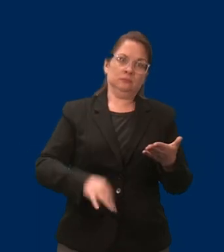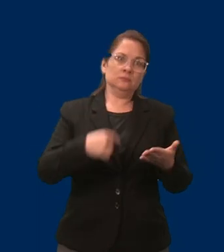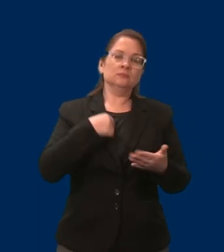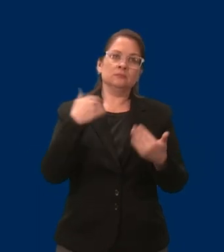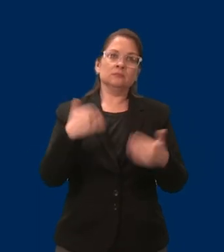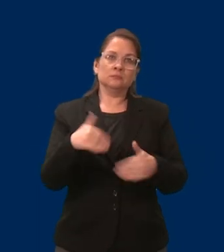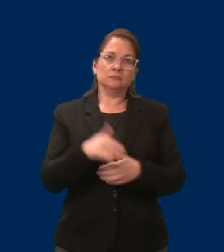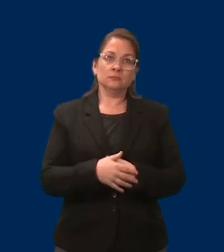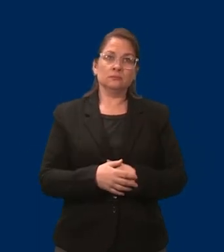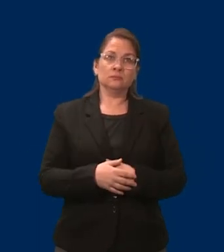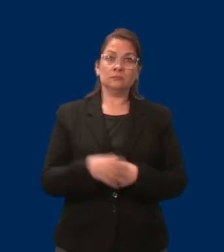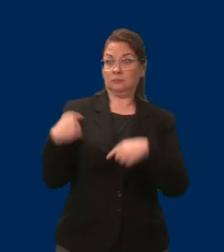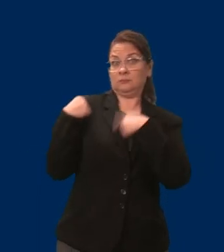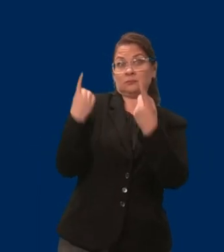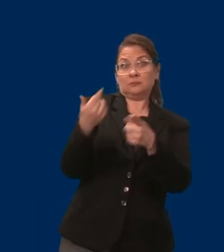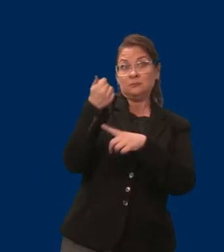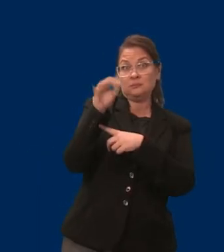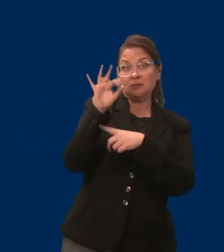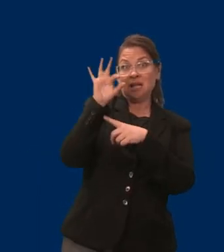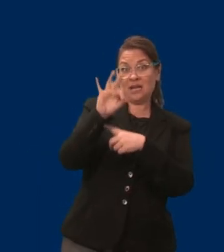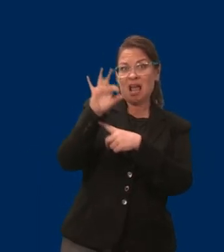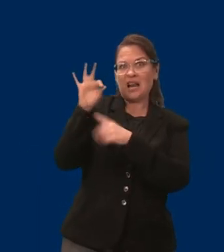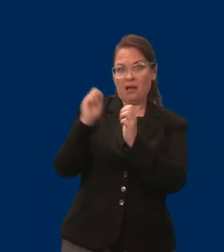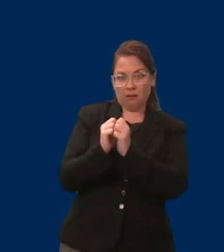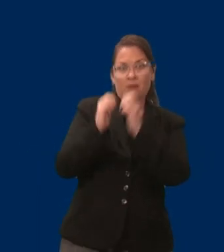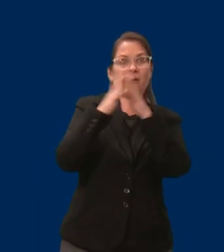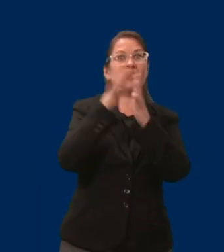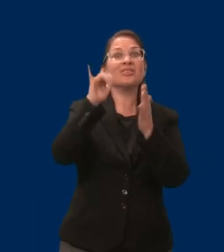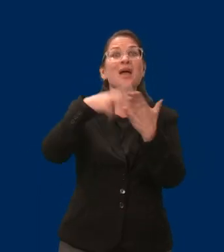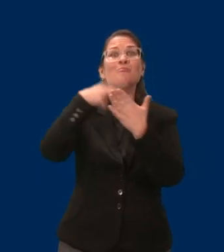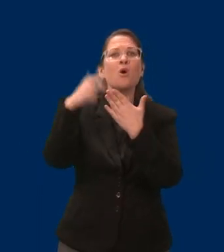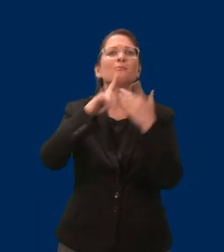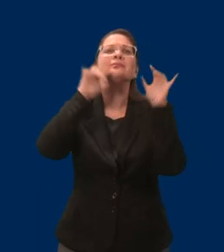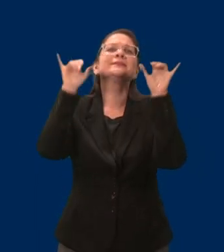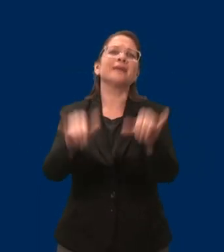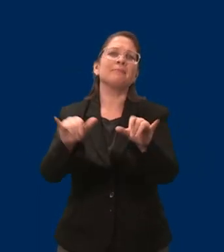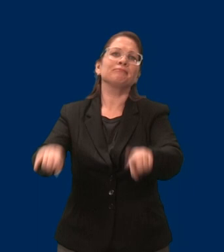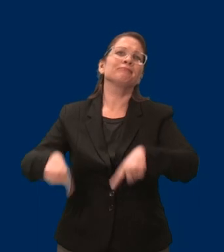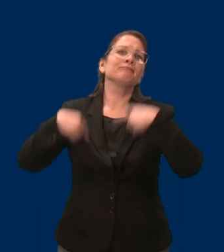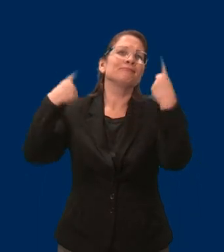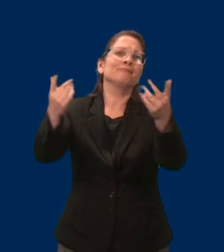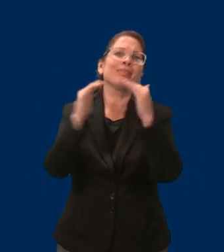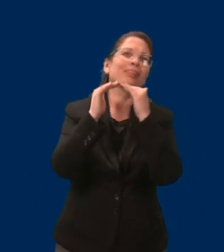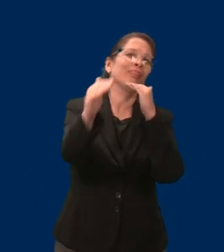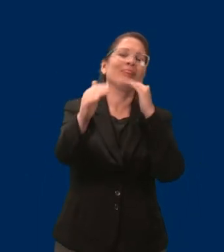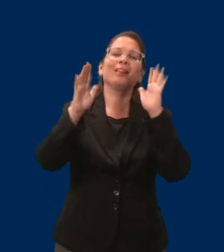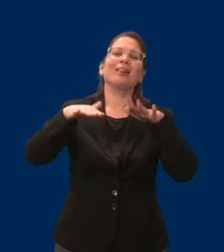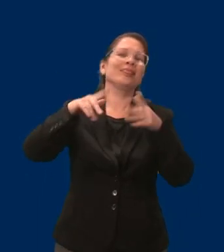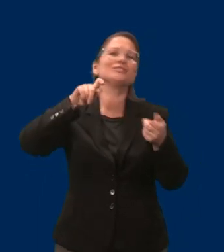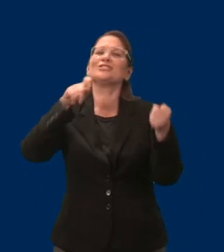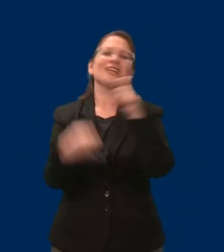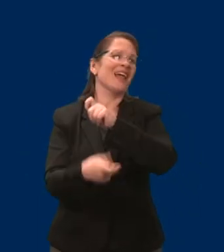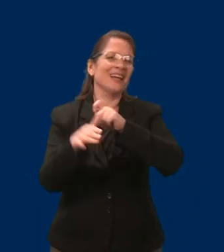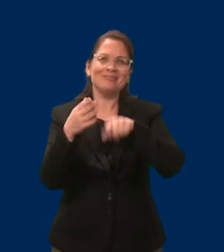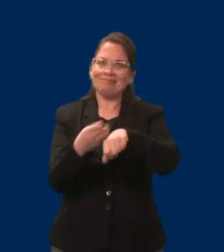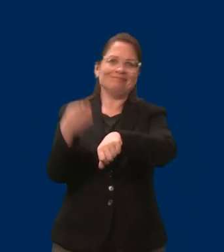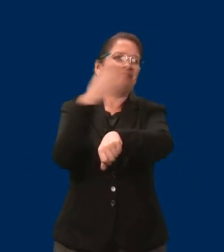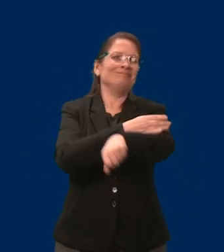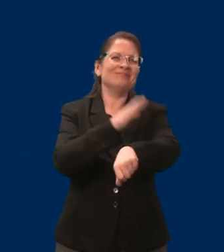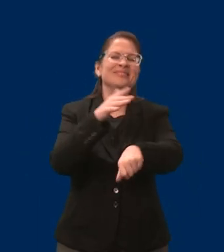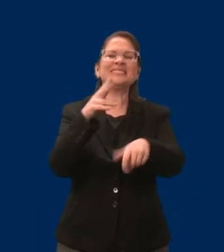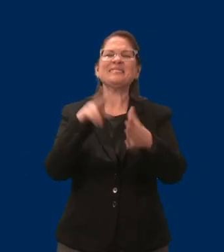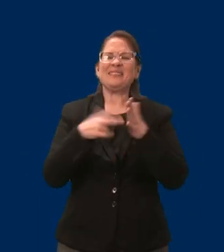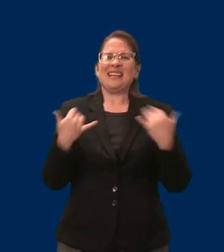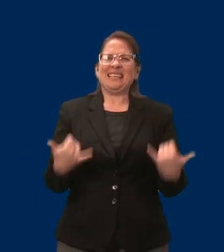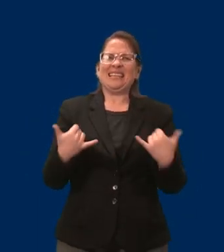was incepted, it really hasn't been changed. And we're looking at something where, you know,